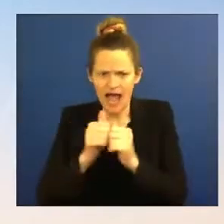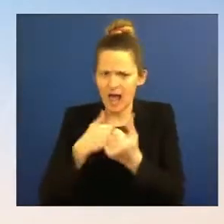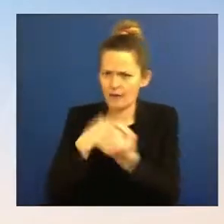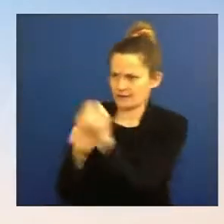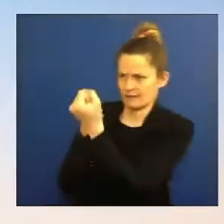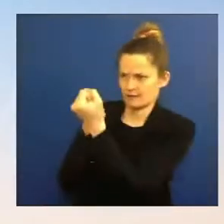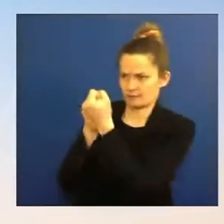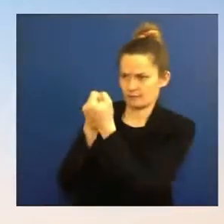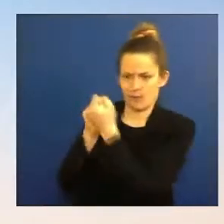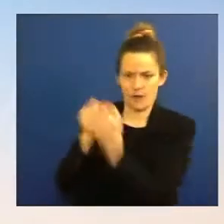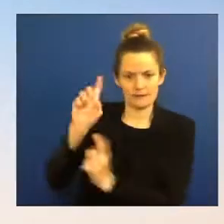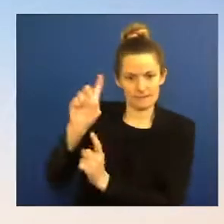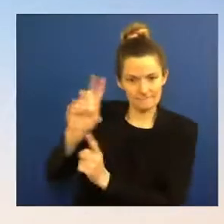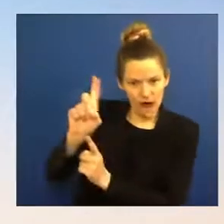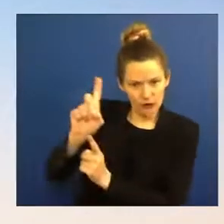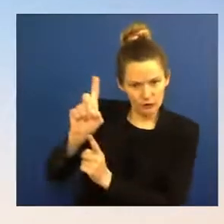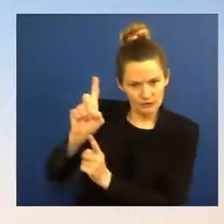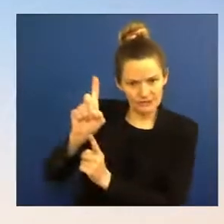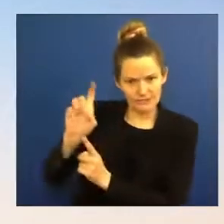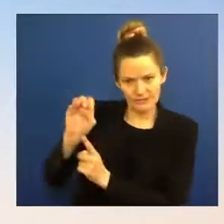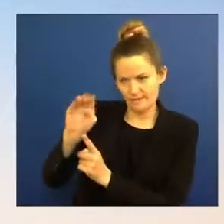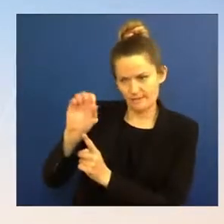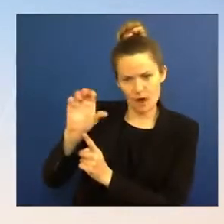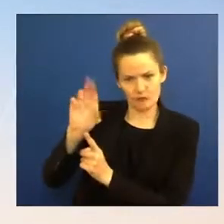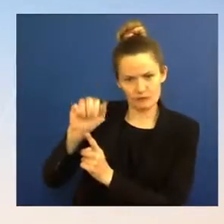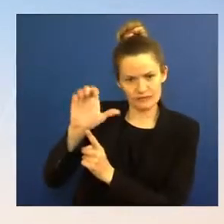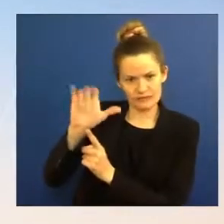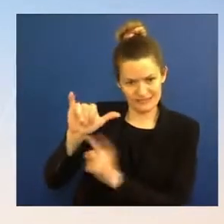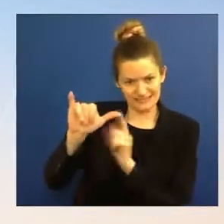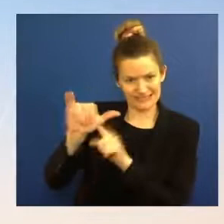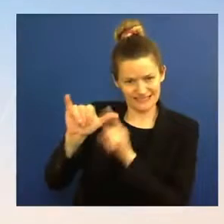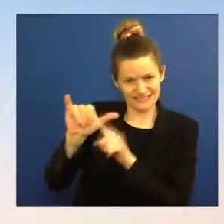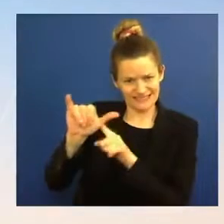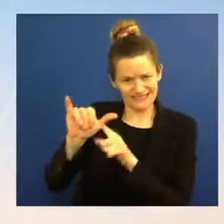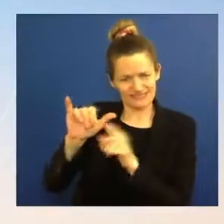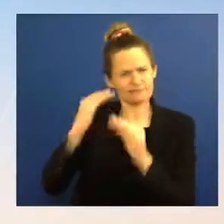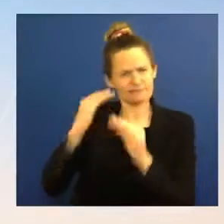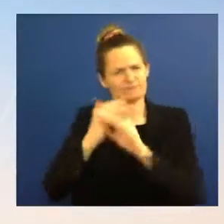dictator. But it is because of his actions that we are in this circumstance. Um... Um... ... ...